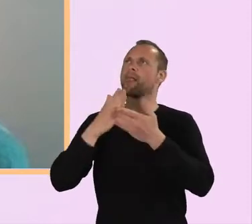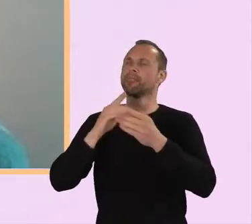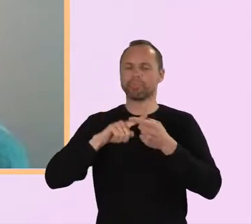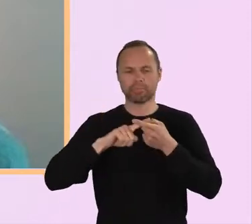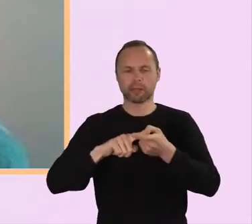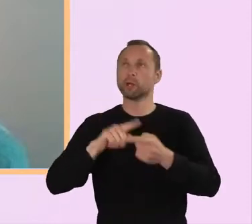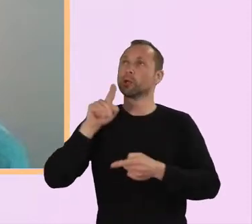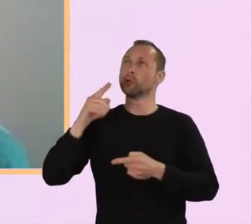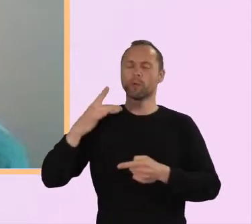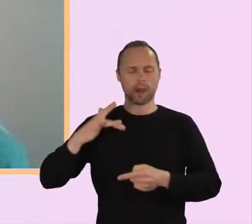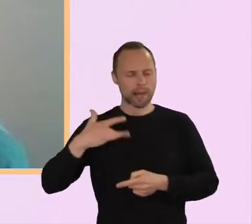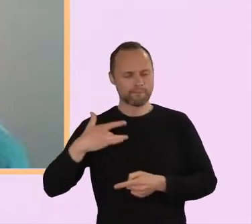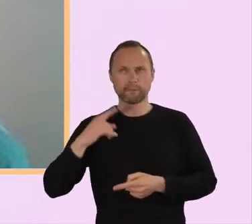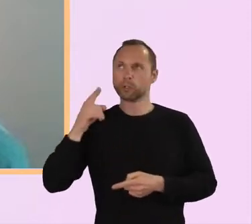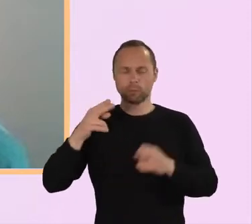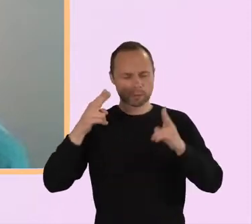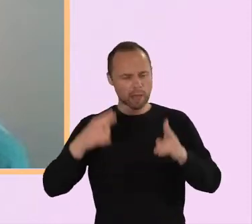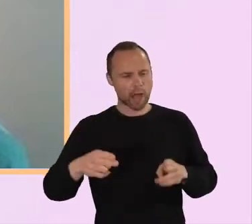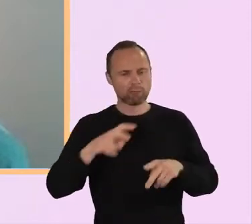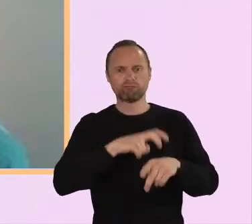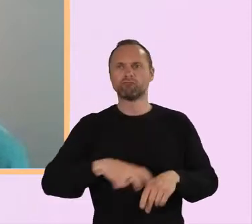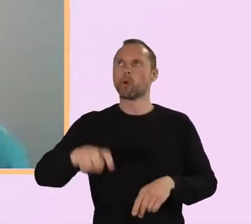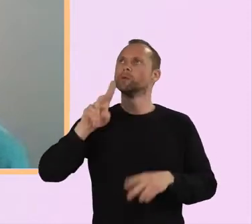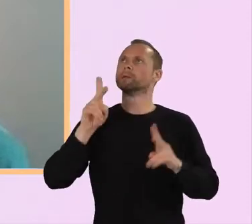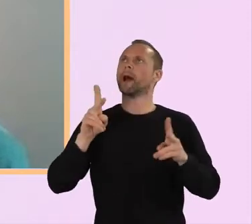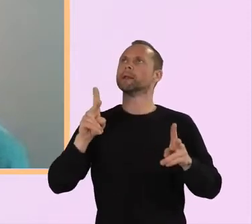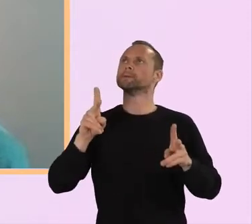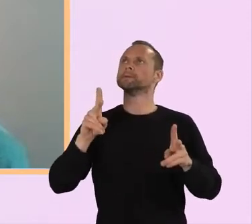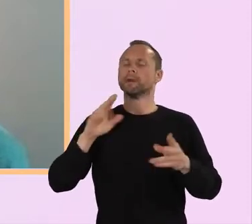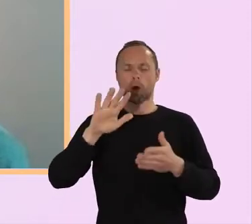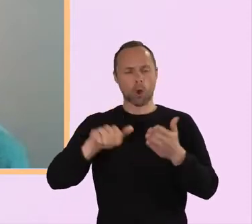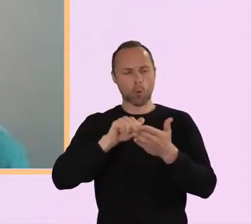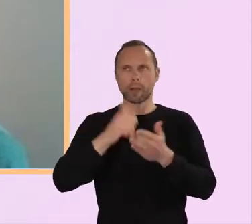and rose again, the Holy One.